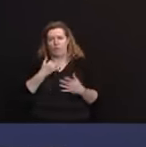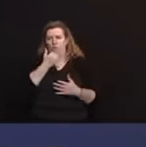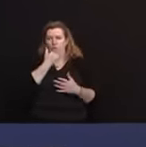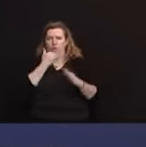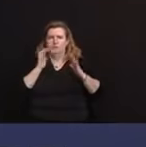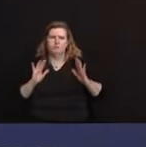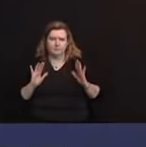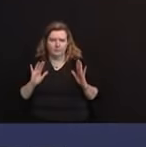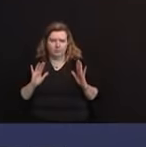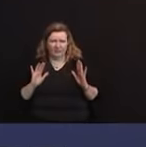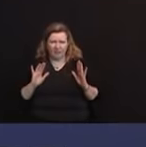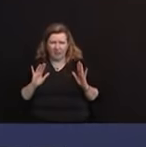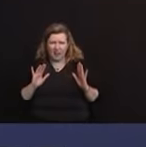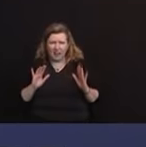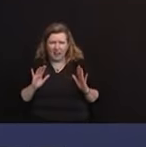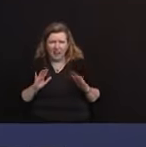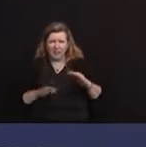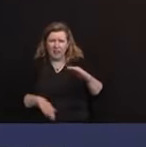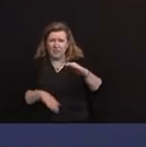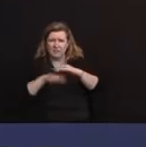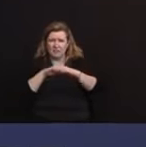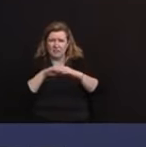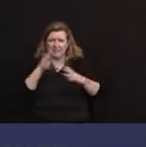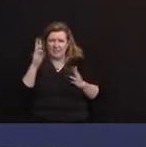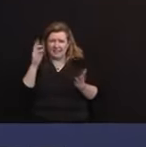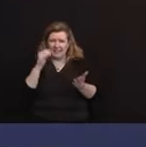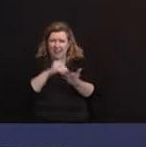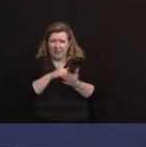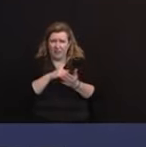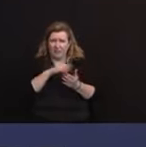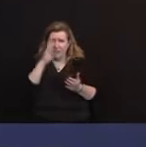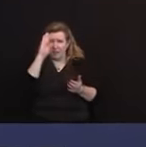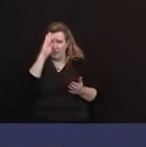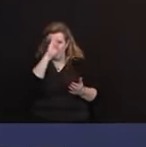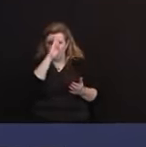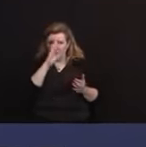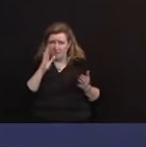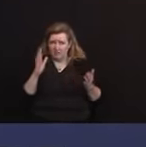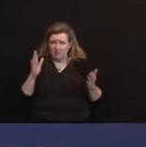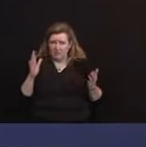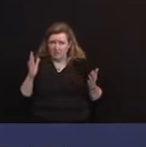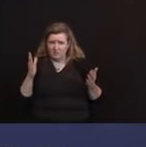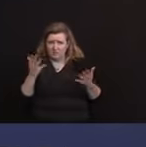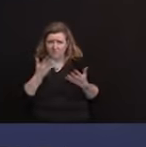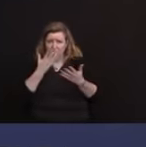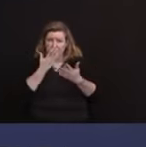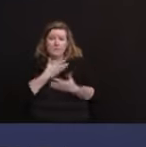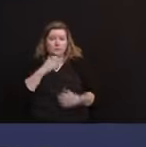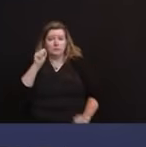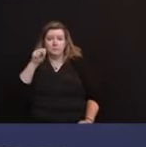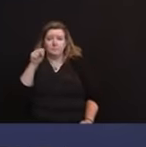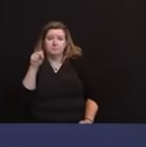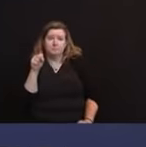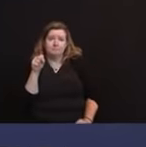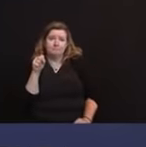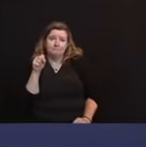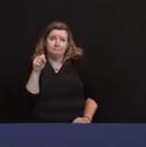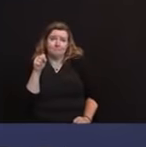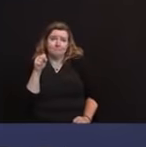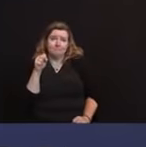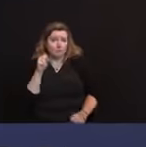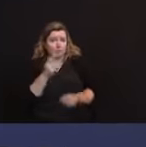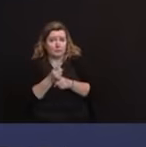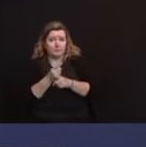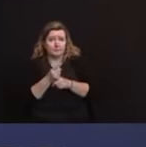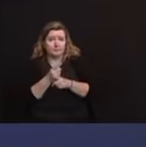up to 6,000 hospitalizations? The answer is, unfortunately, yes. But you're absolutely right. Spot positivity